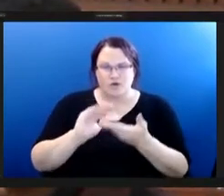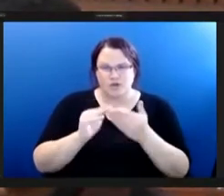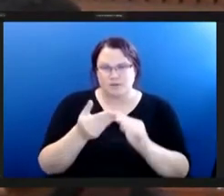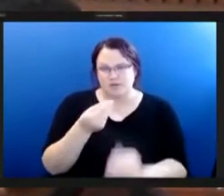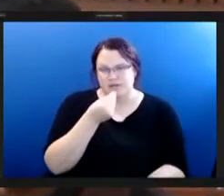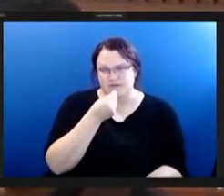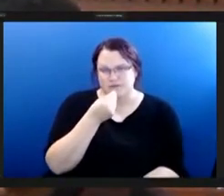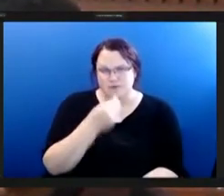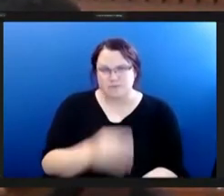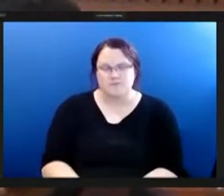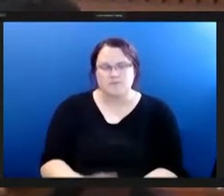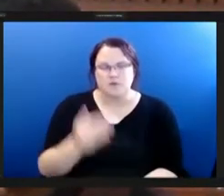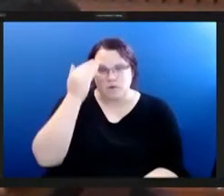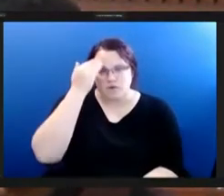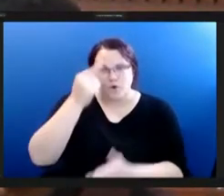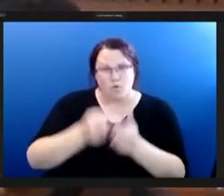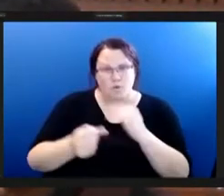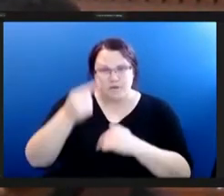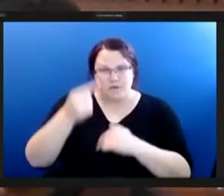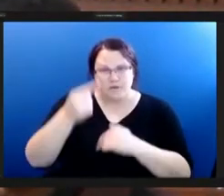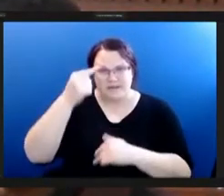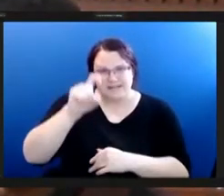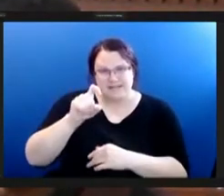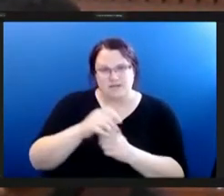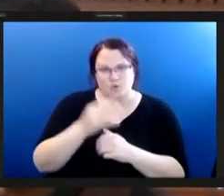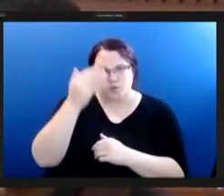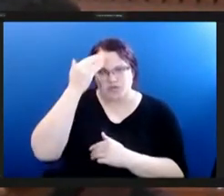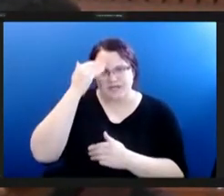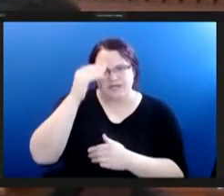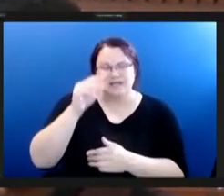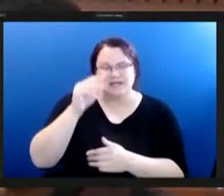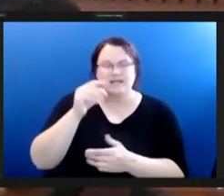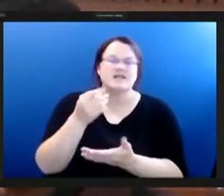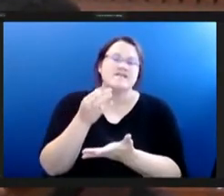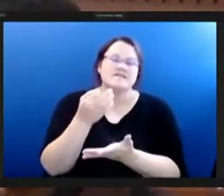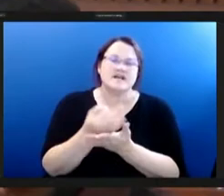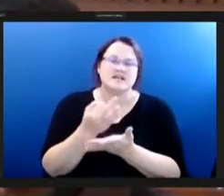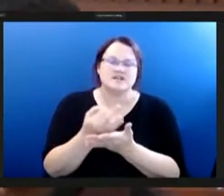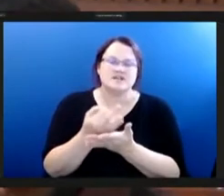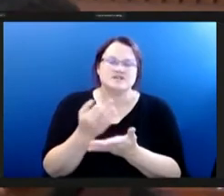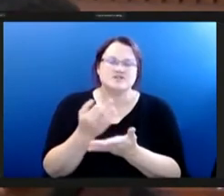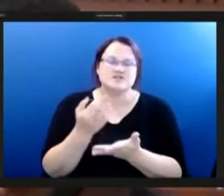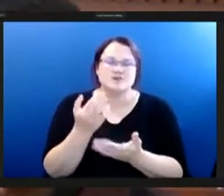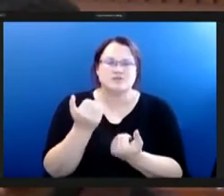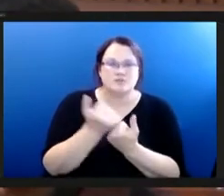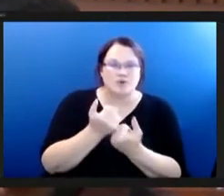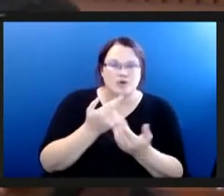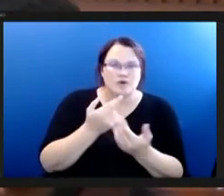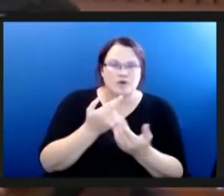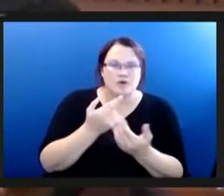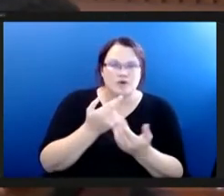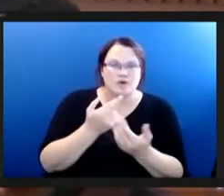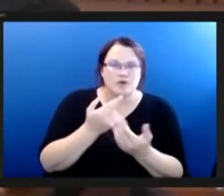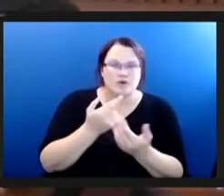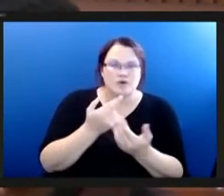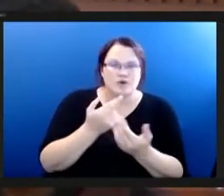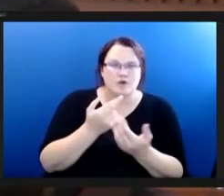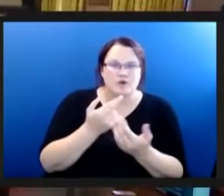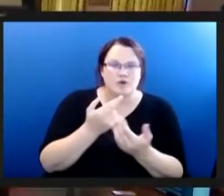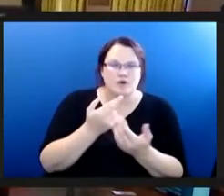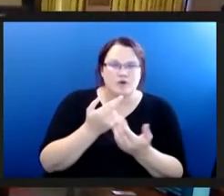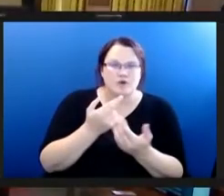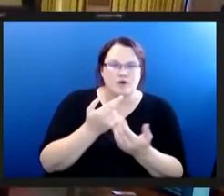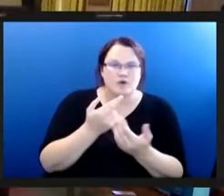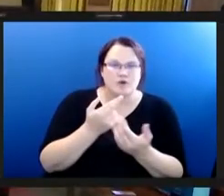we know what we need and we know that we need the financial support and resources to back our community leaders so thank you for having me here today